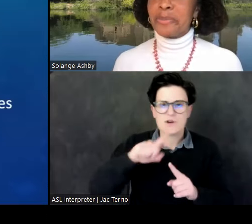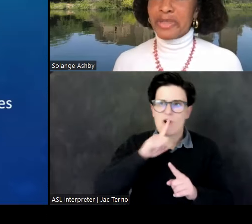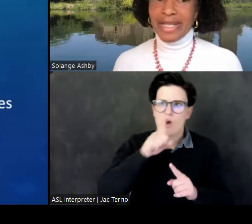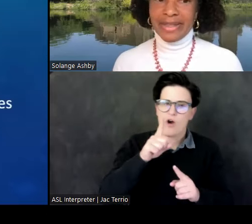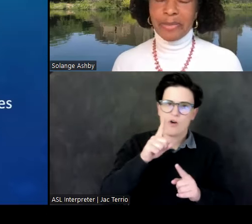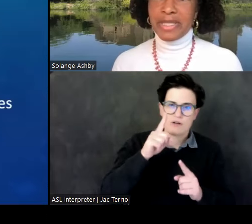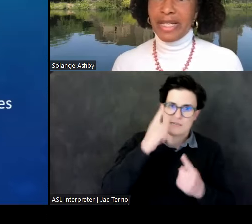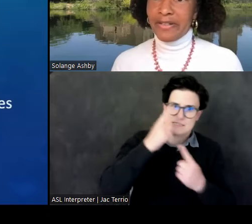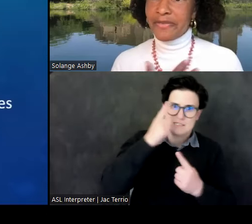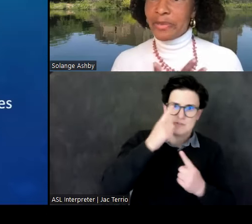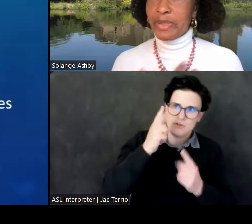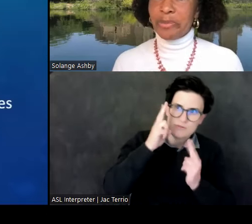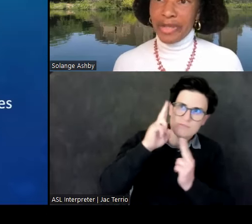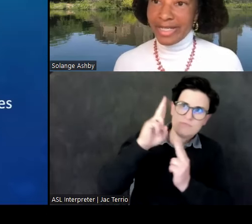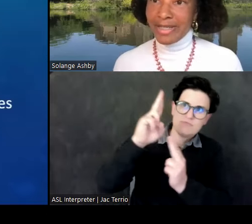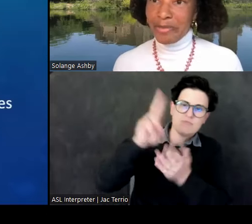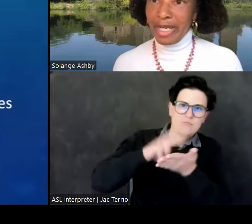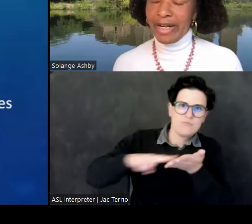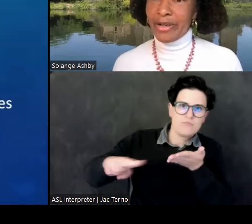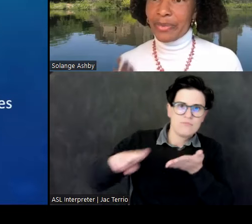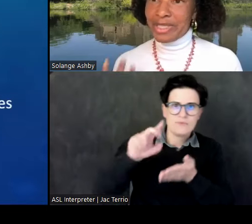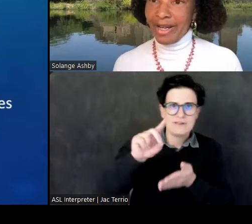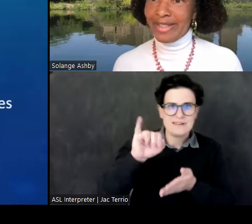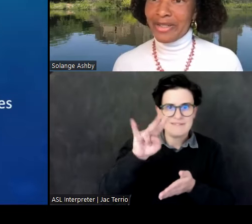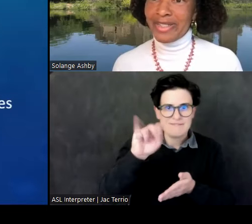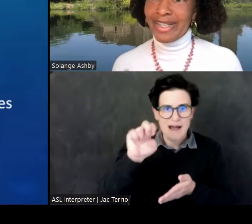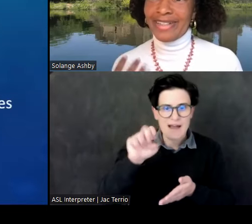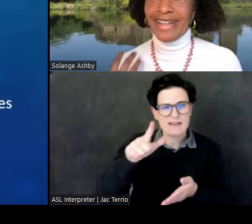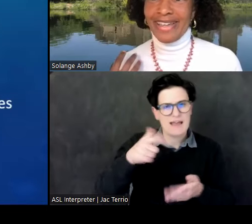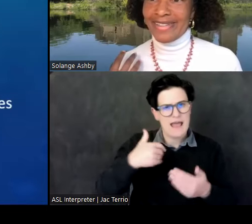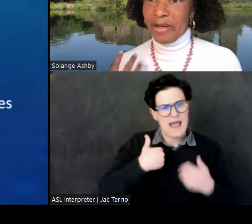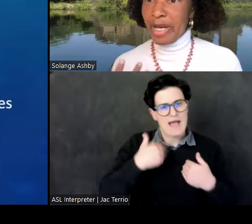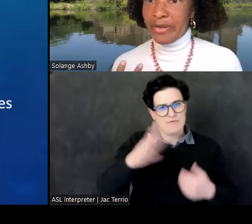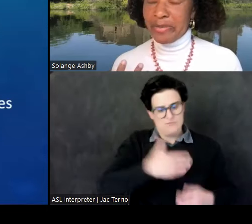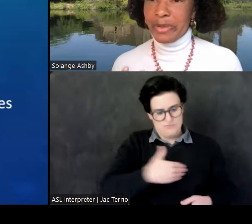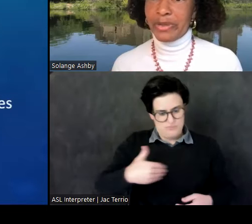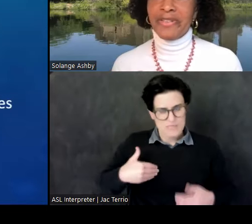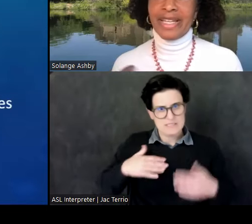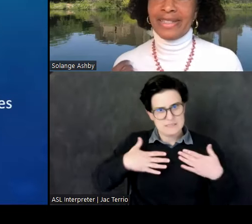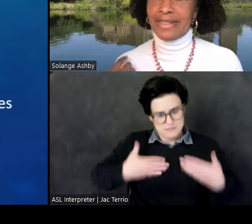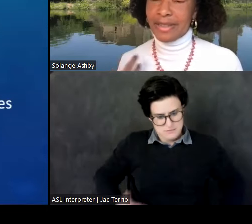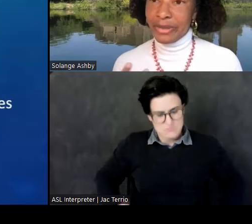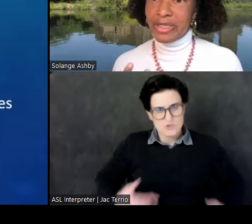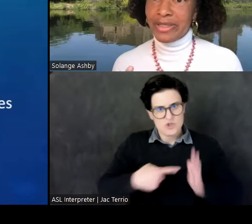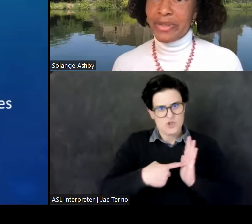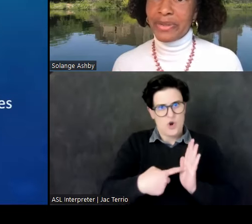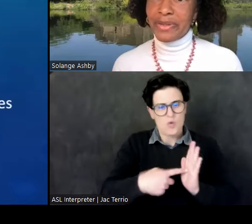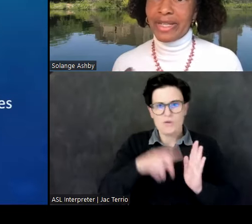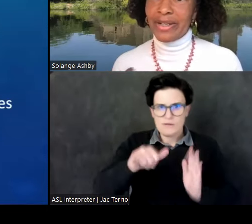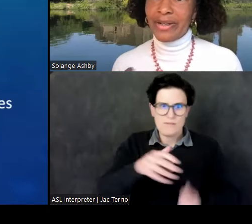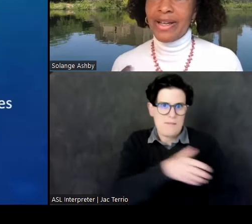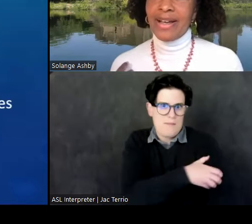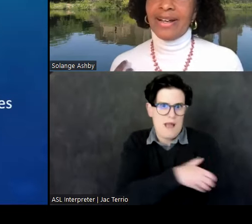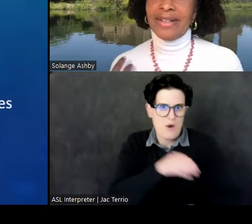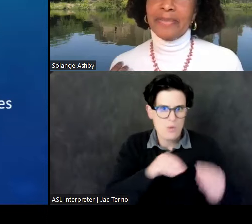often present themselves with breast bared, which I understand as a power move and an allusion to